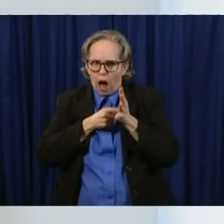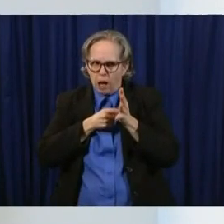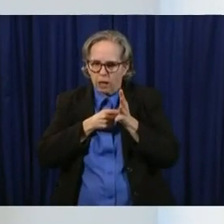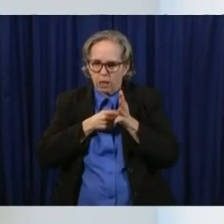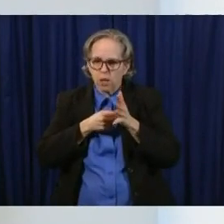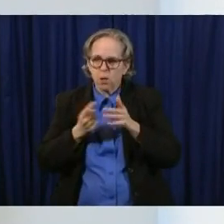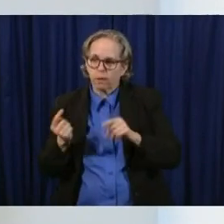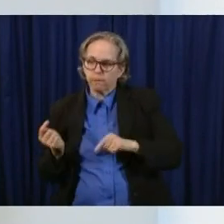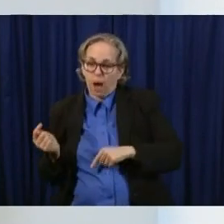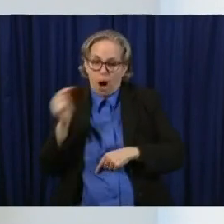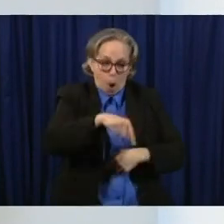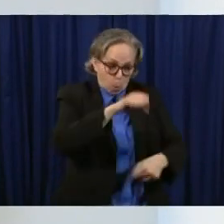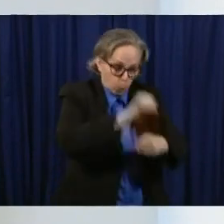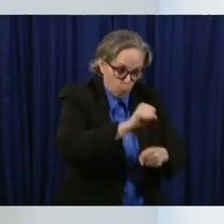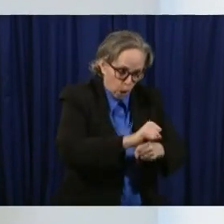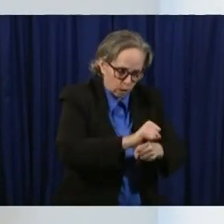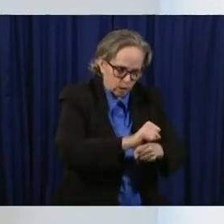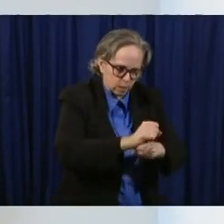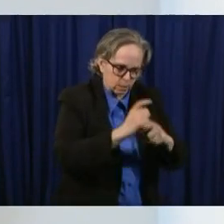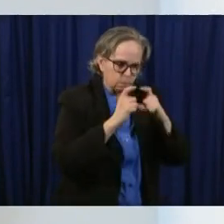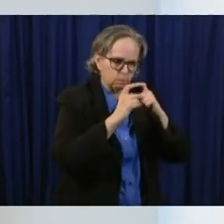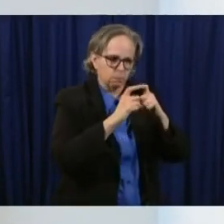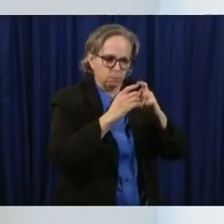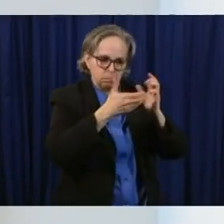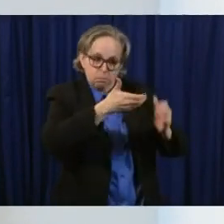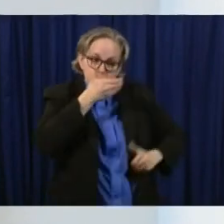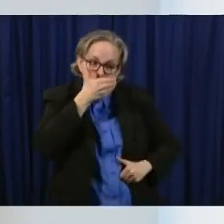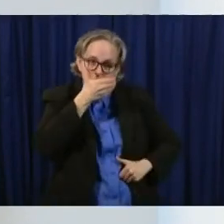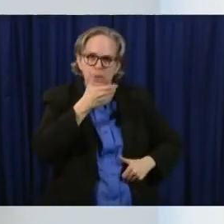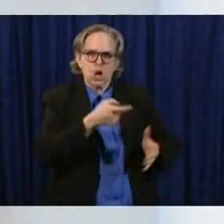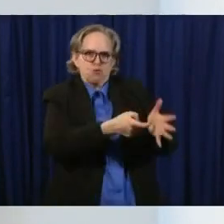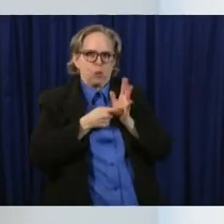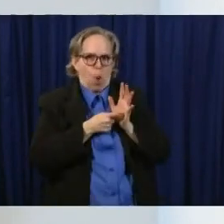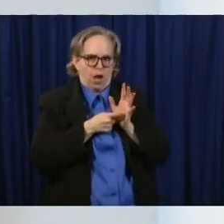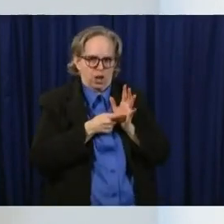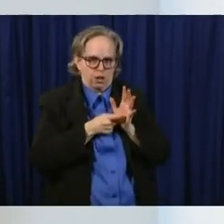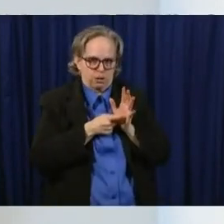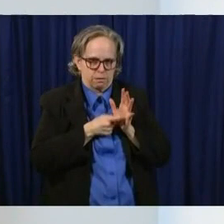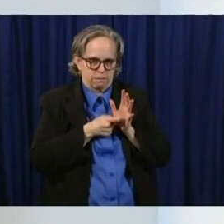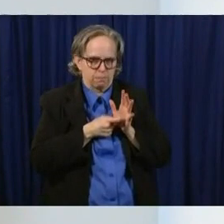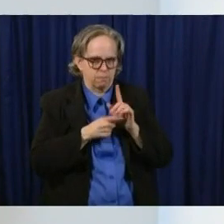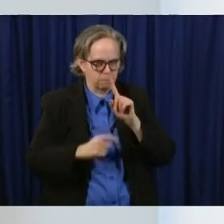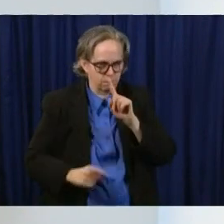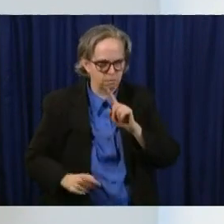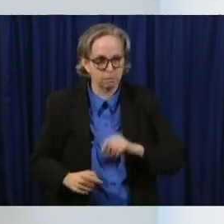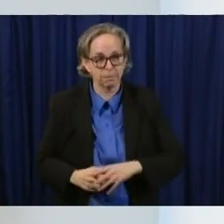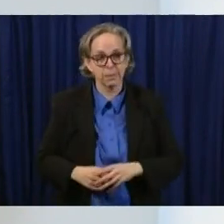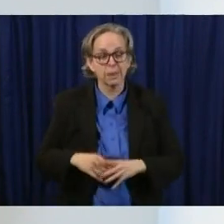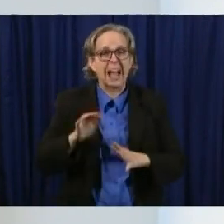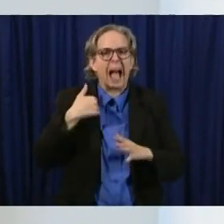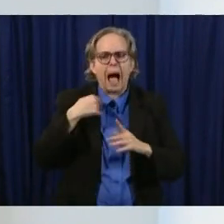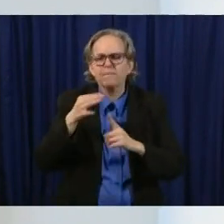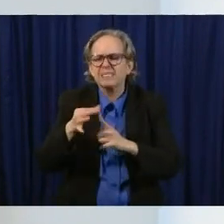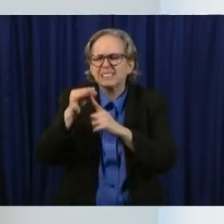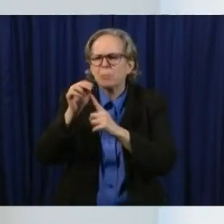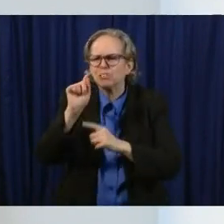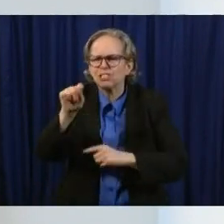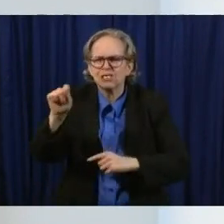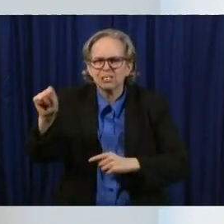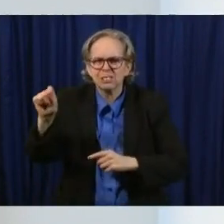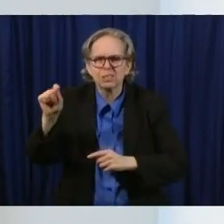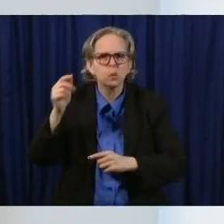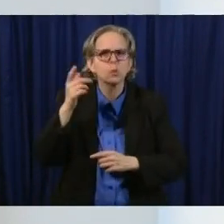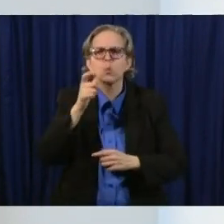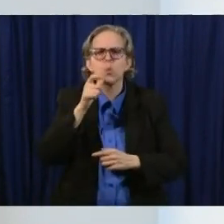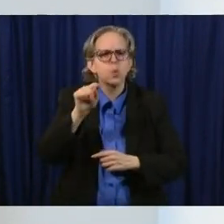so face coverings are required while you're on the job with exceptions for employers and employees under